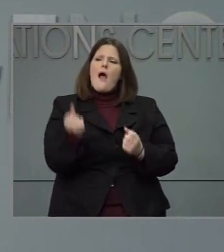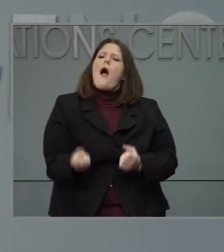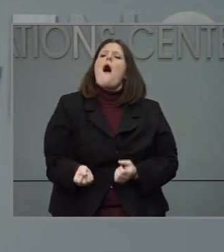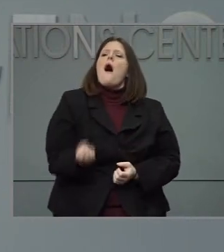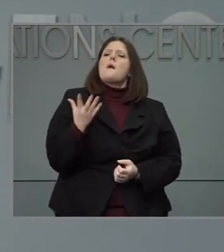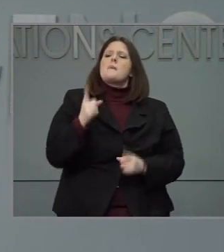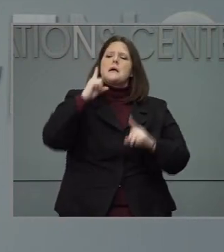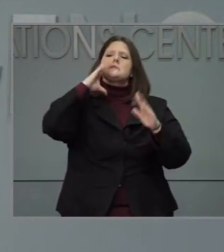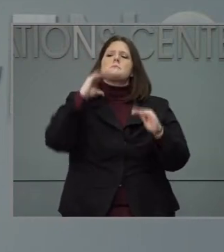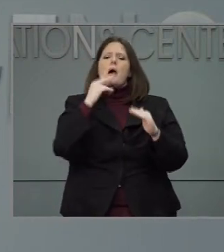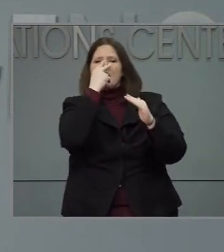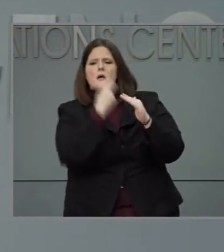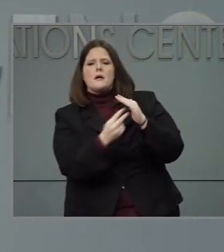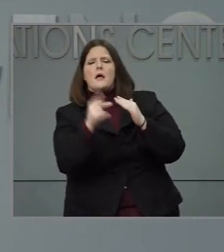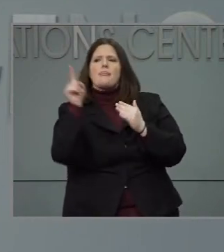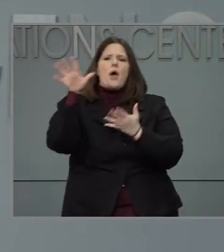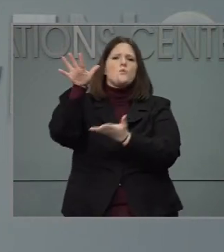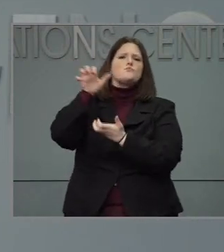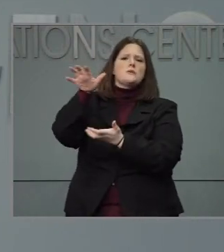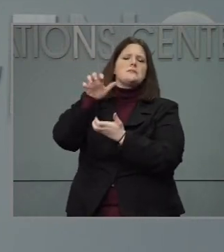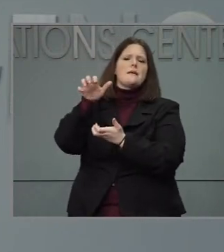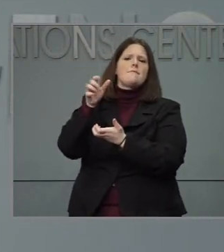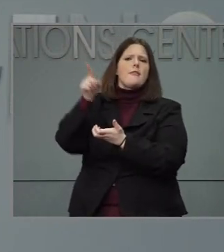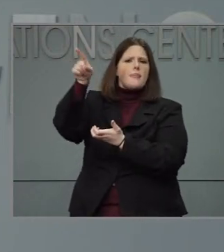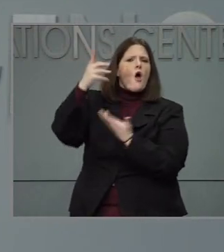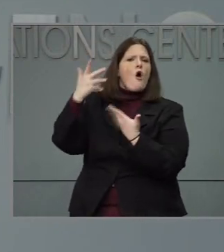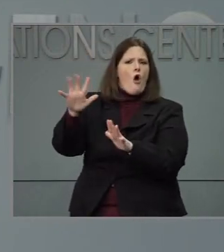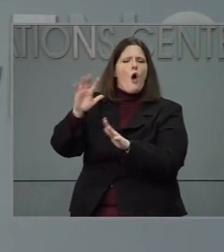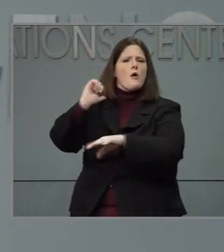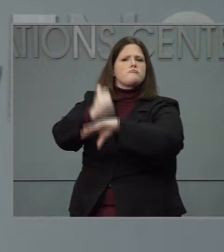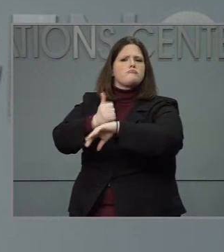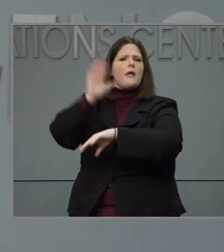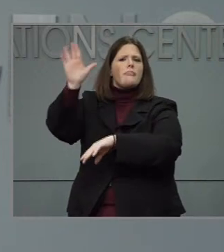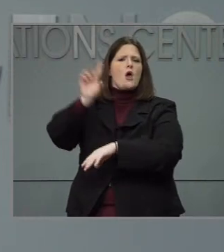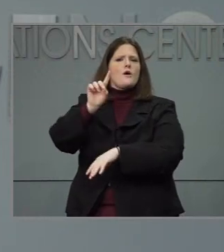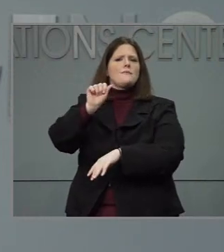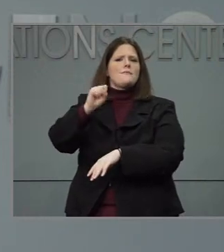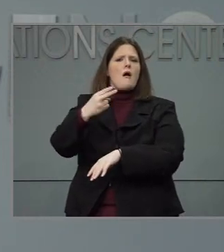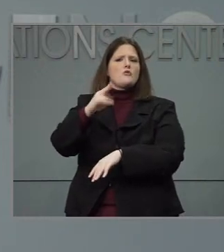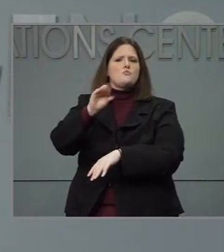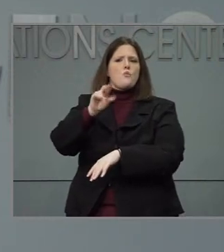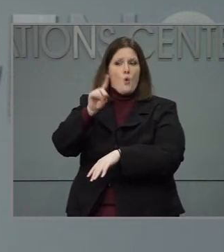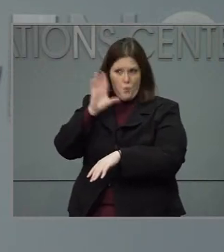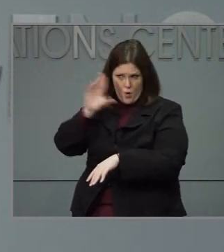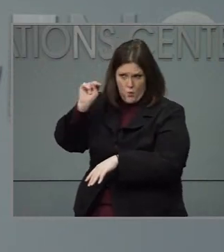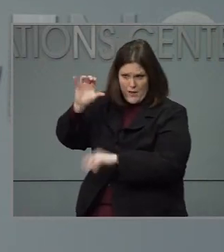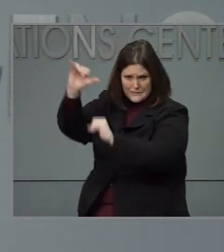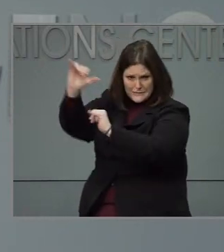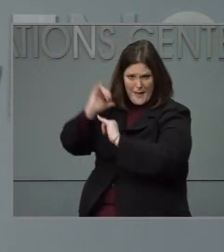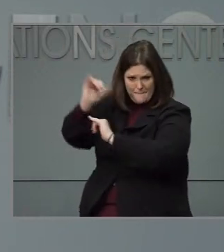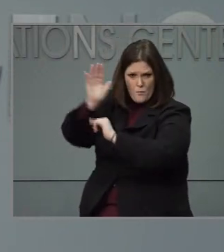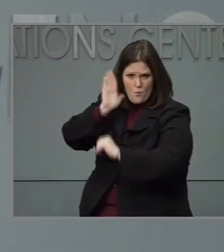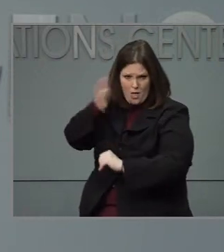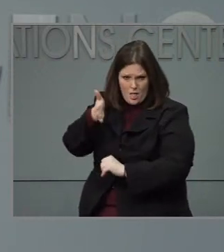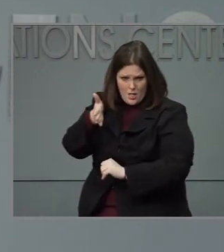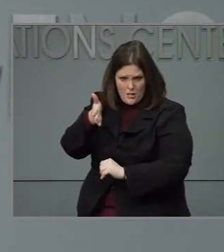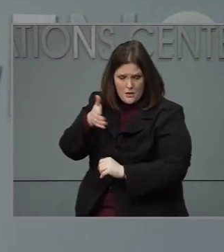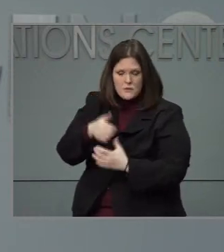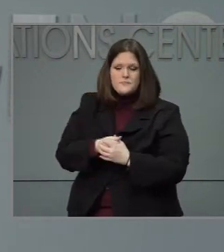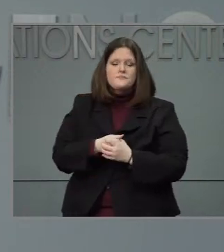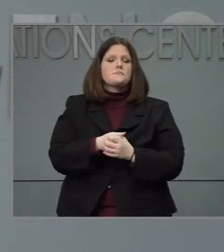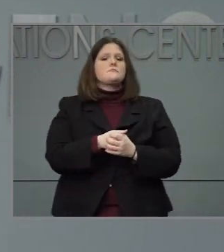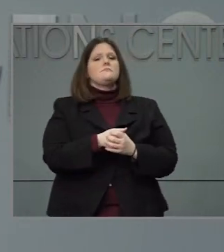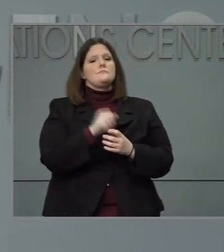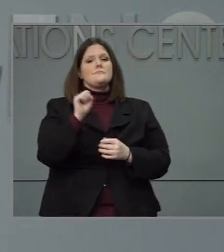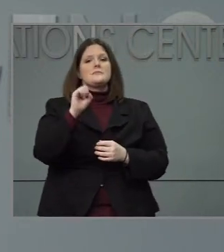it is receiving. Will North Carolina do that as well? Yeah. So a couple of things. I think this is